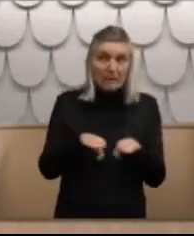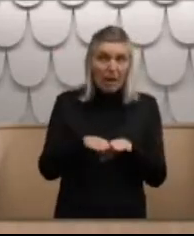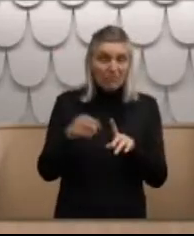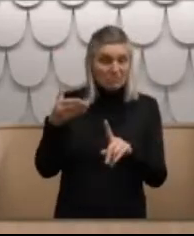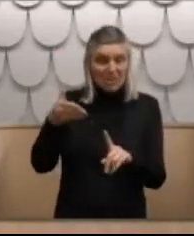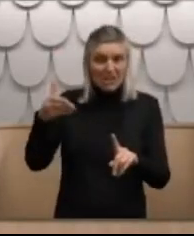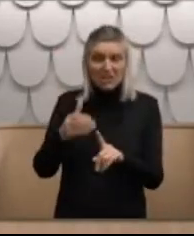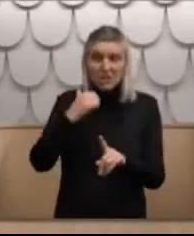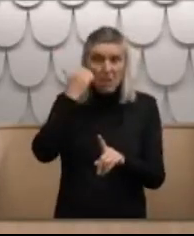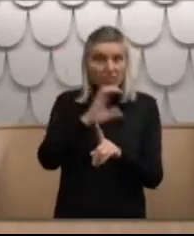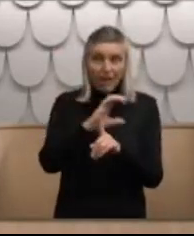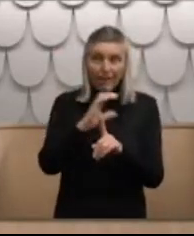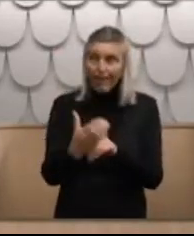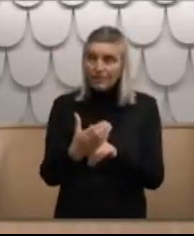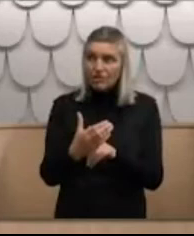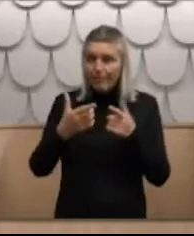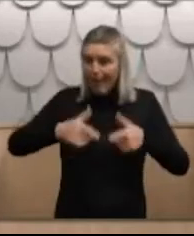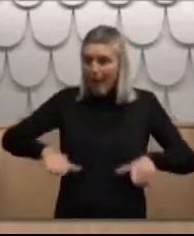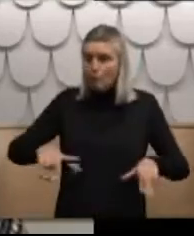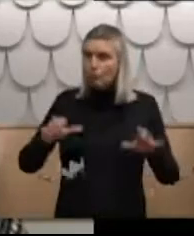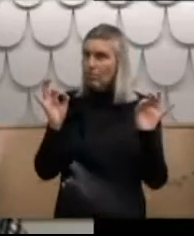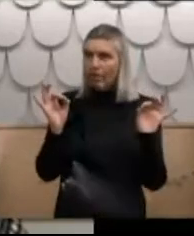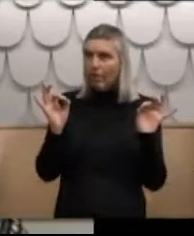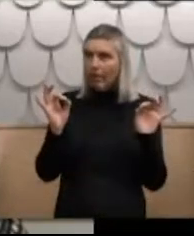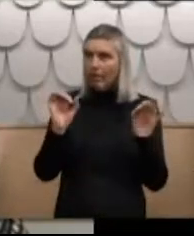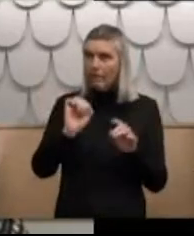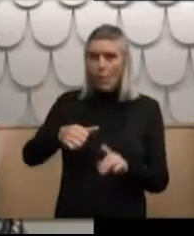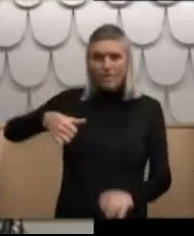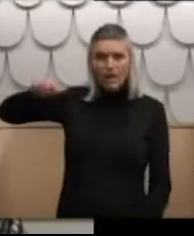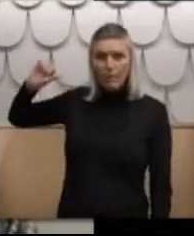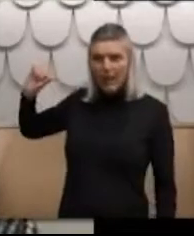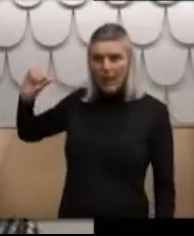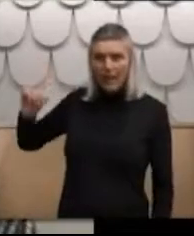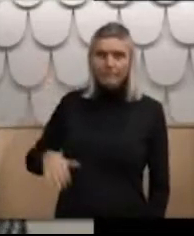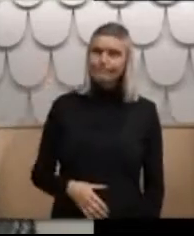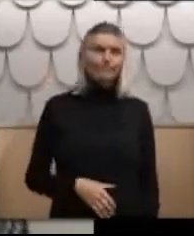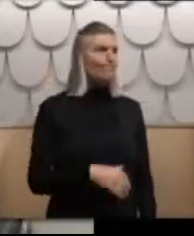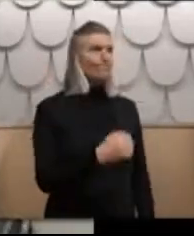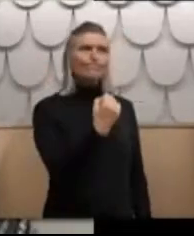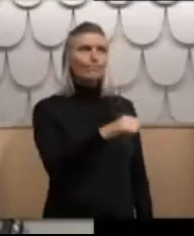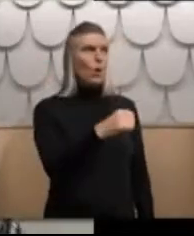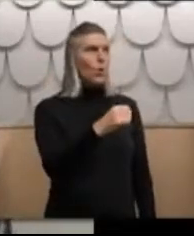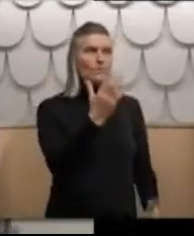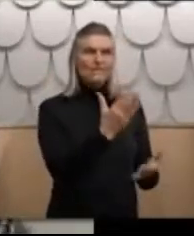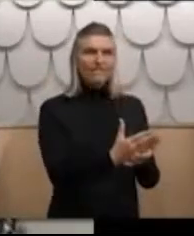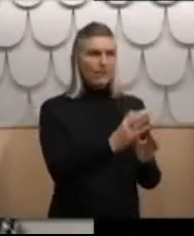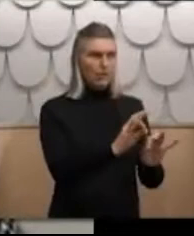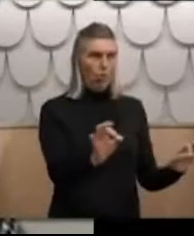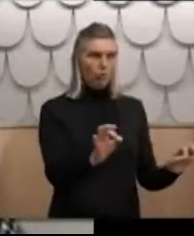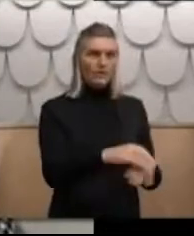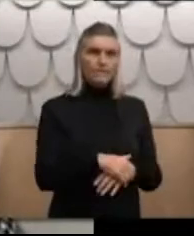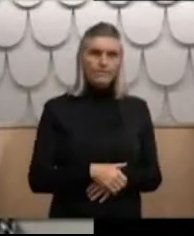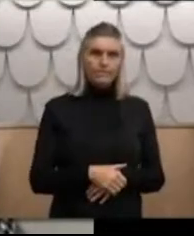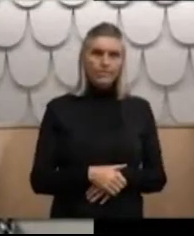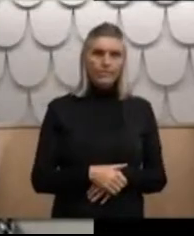recognition of your Māoriness, your culture, of your whakapapa. No. No, absolutely not. It's the